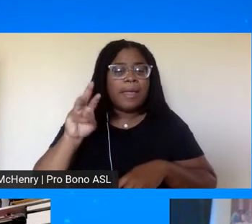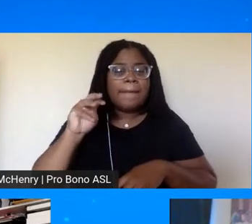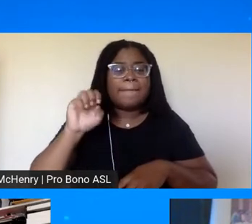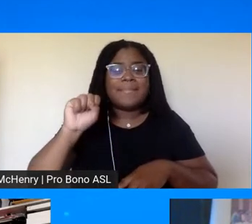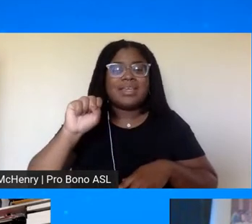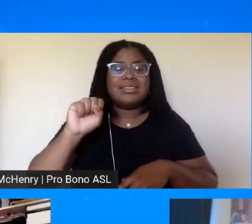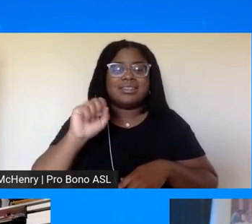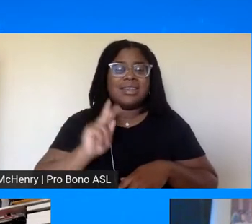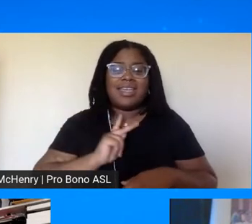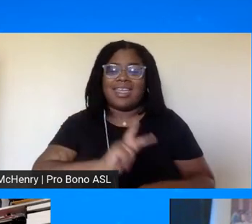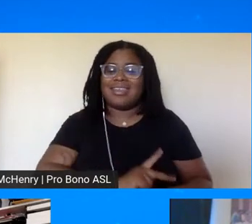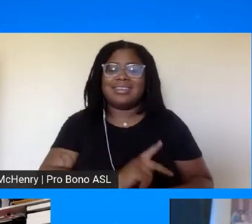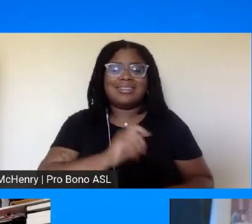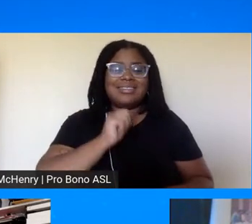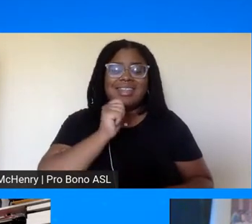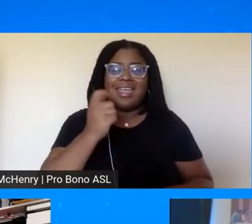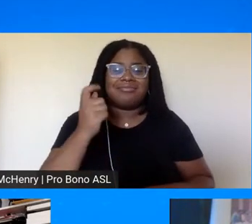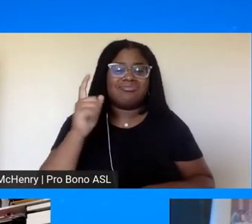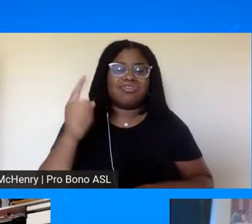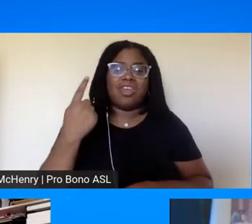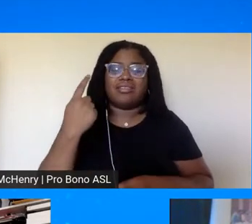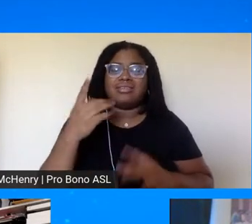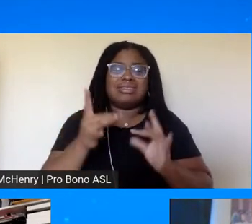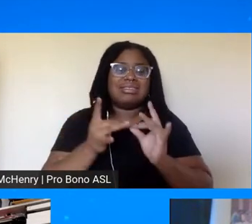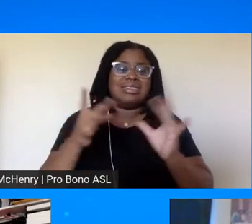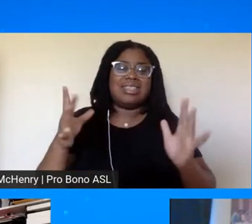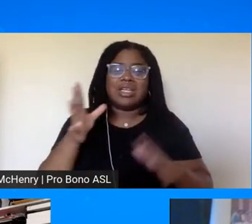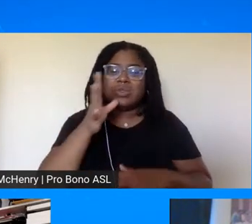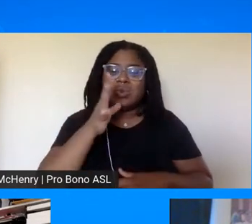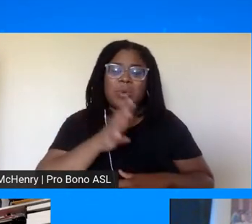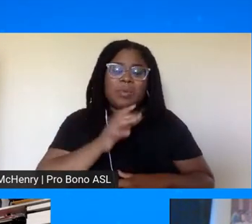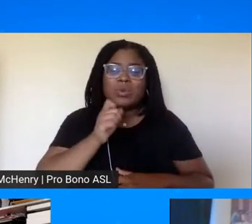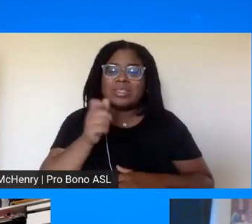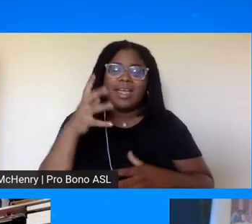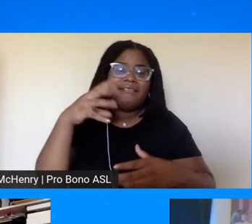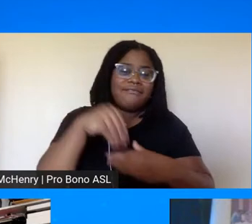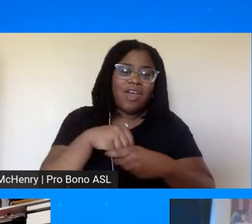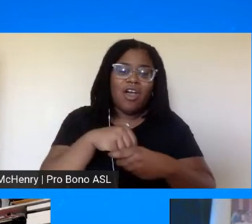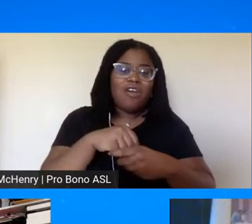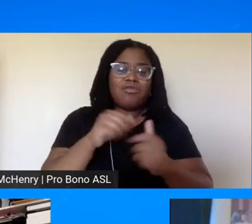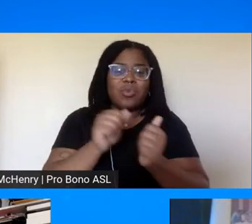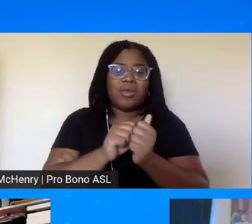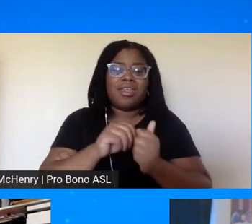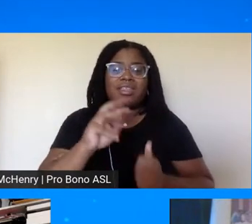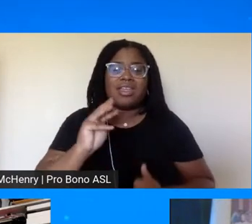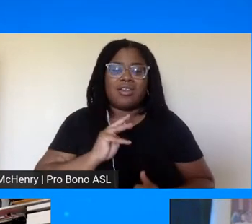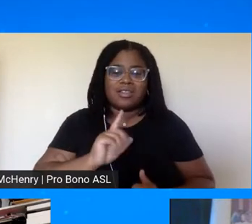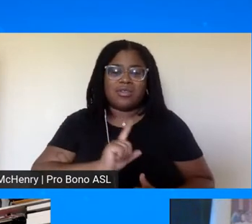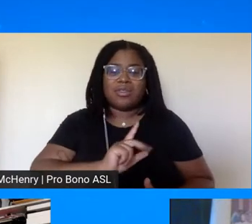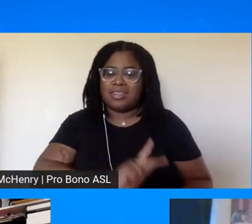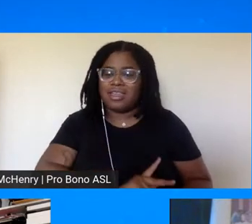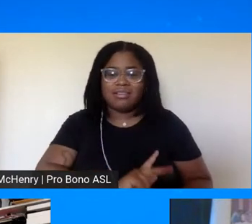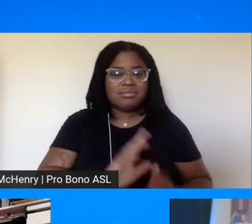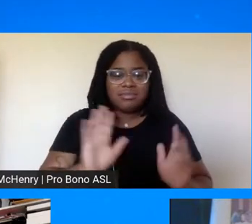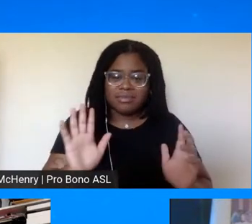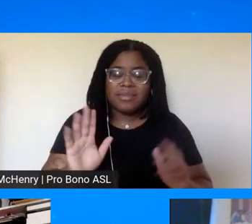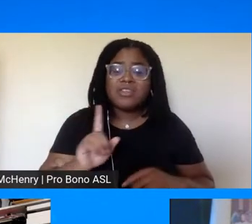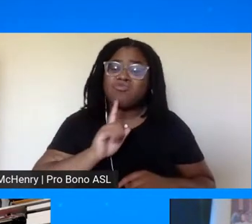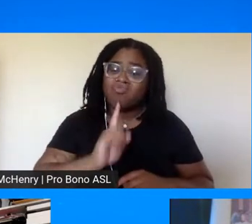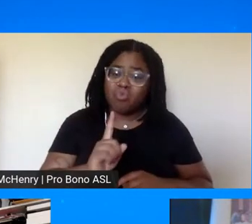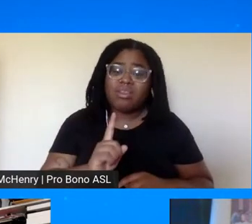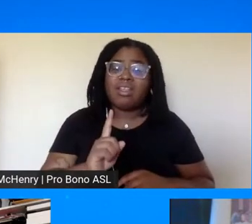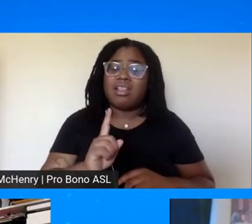detached you know a woman who was not involved um in the movement she played a very critical role